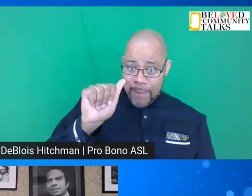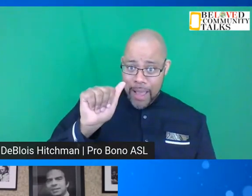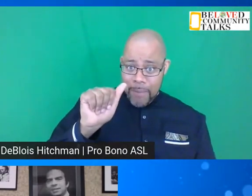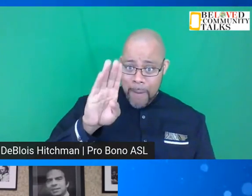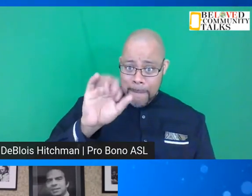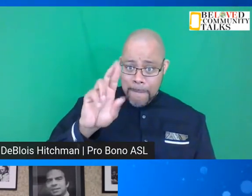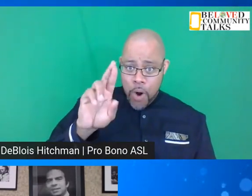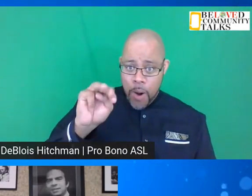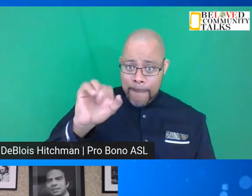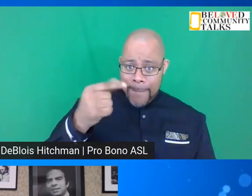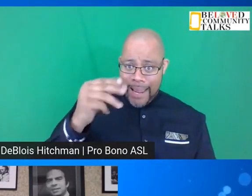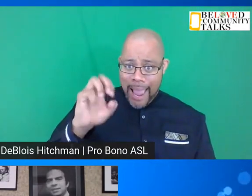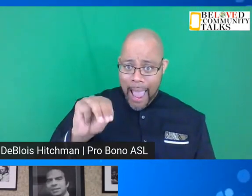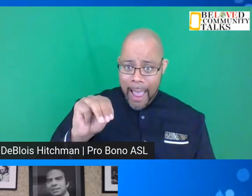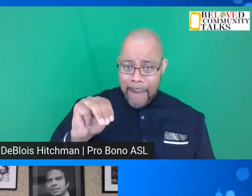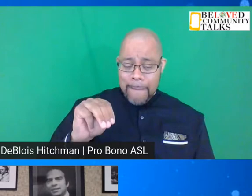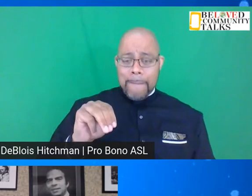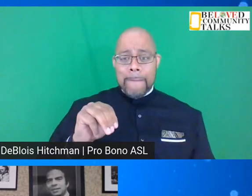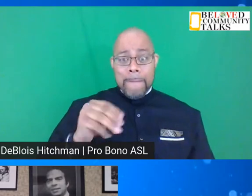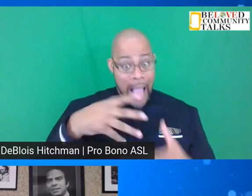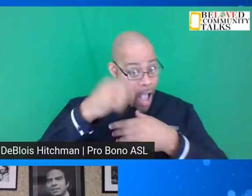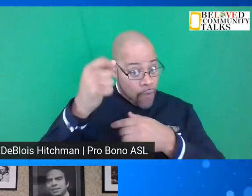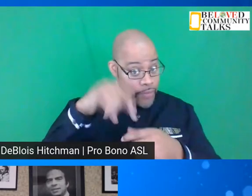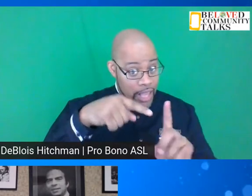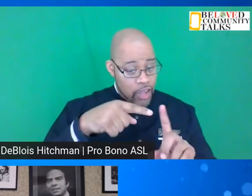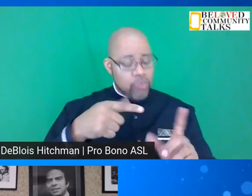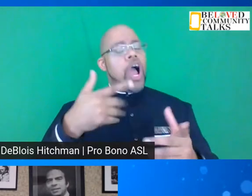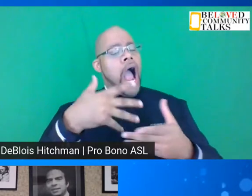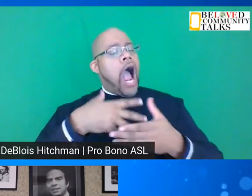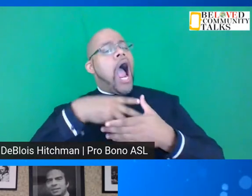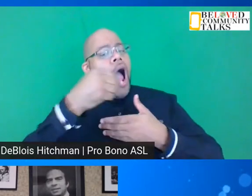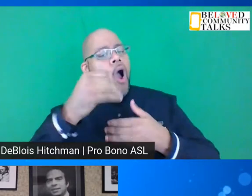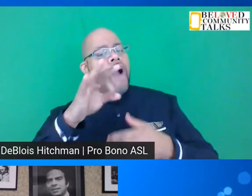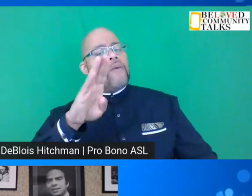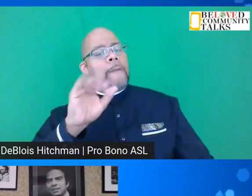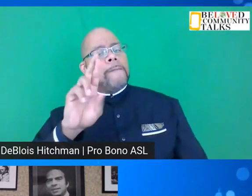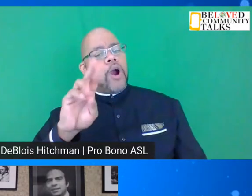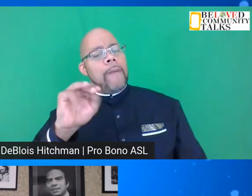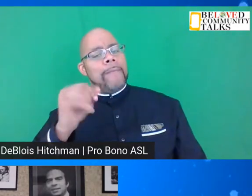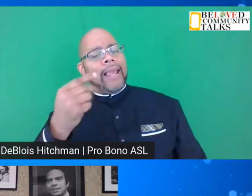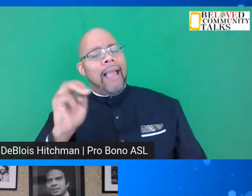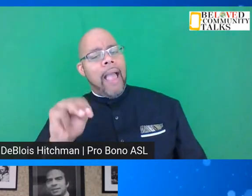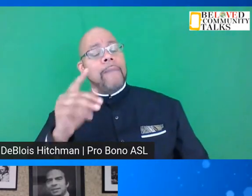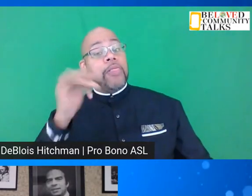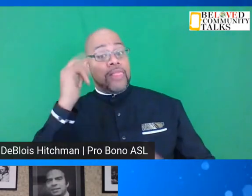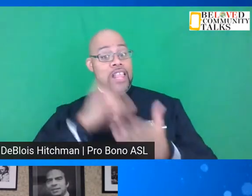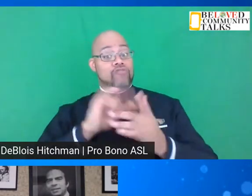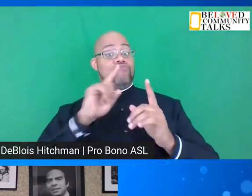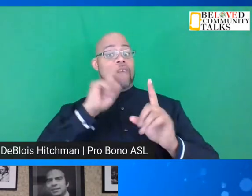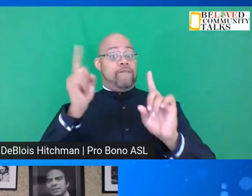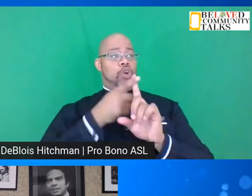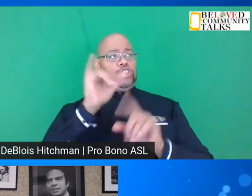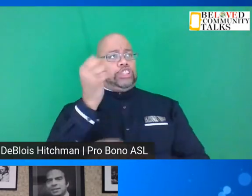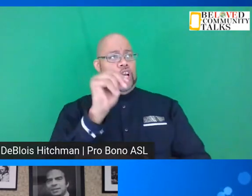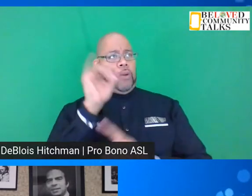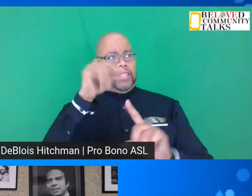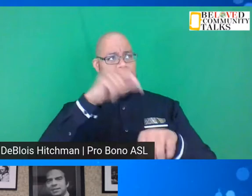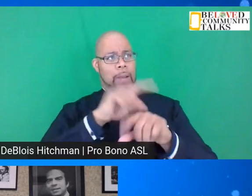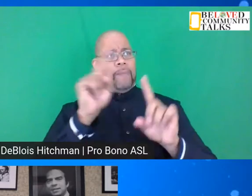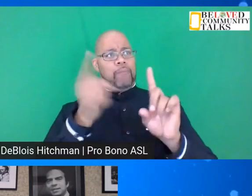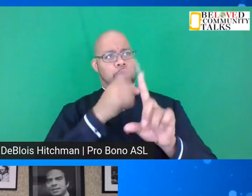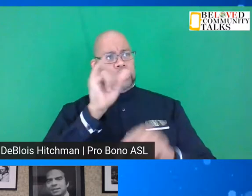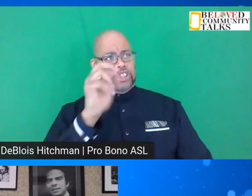Well, coming out of Birmingham. Coming out of Birmingham, because see, that was really the first of January, and